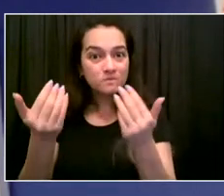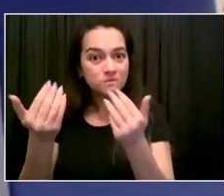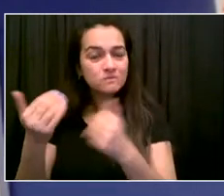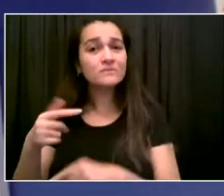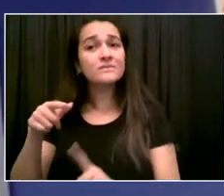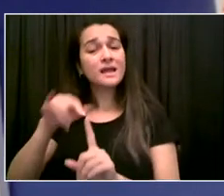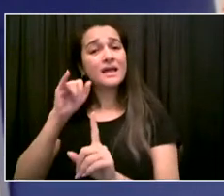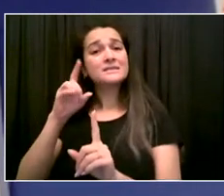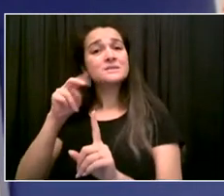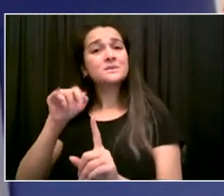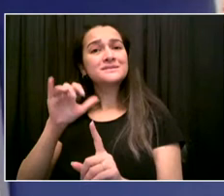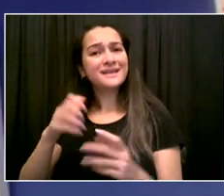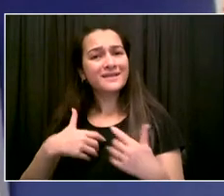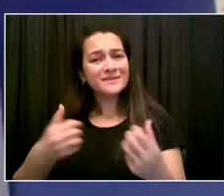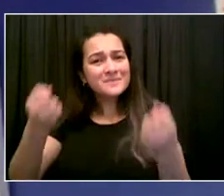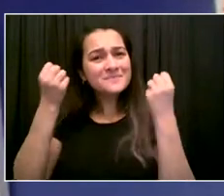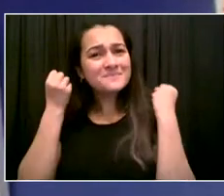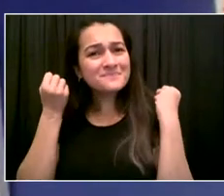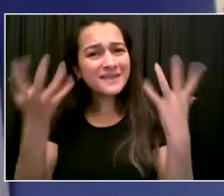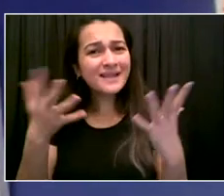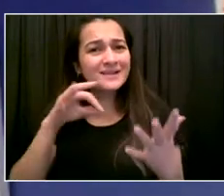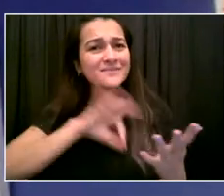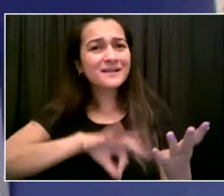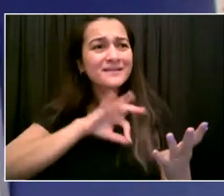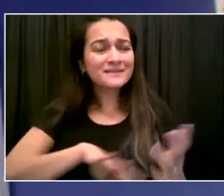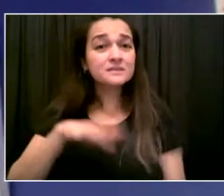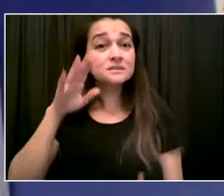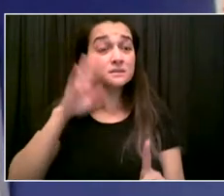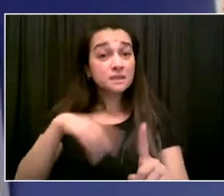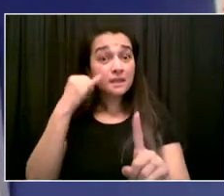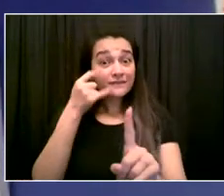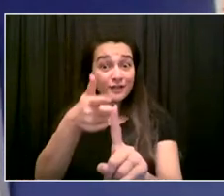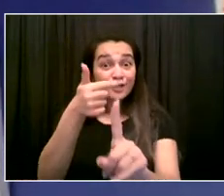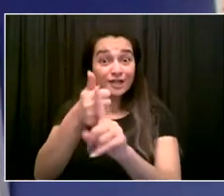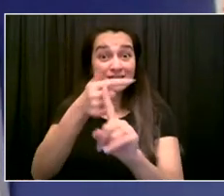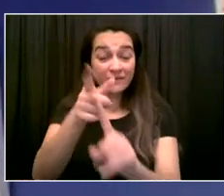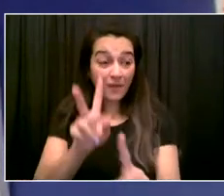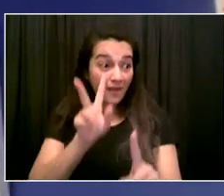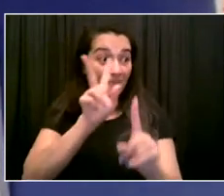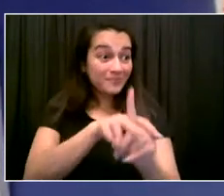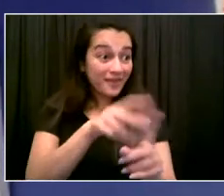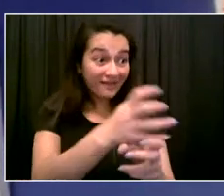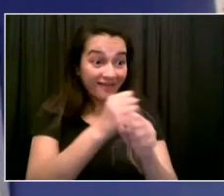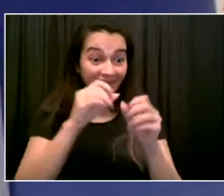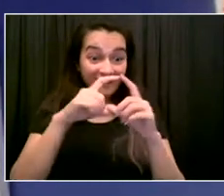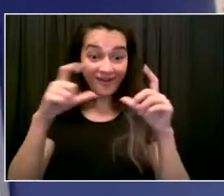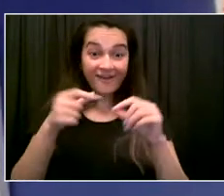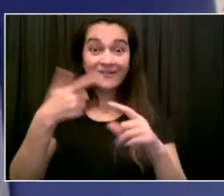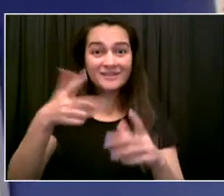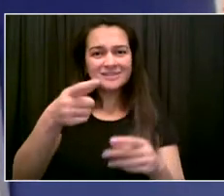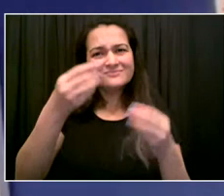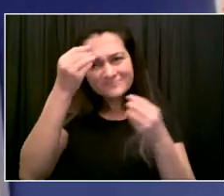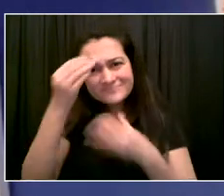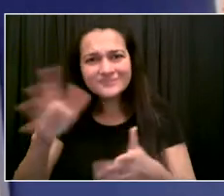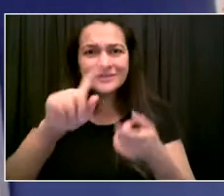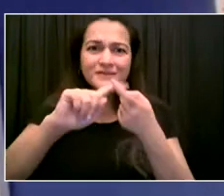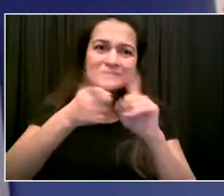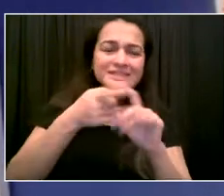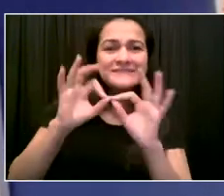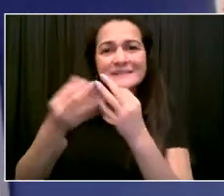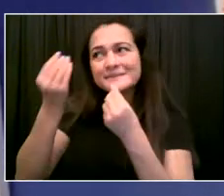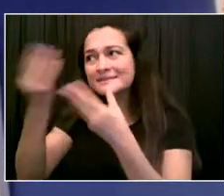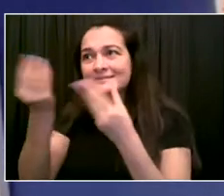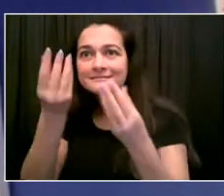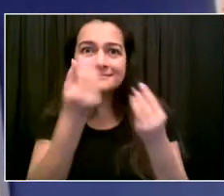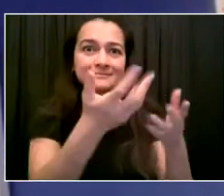Fund. You know, it's on us, the legislators, to also do that piece. We'd love to have you here. We'd love to make sure that more New Yorkers are taking advantage